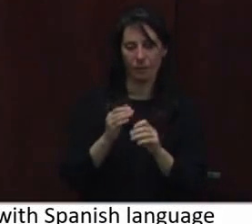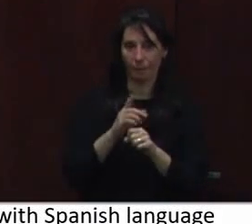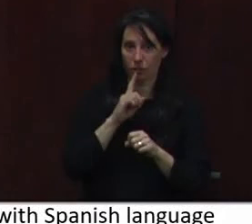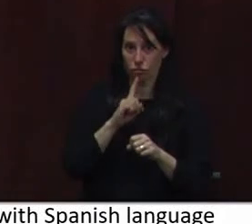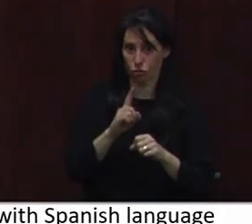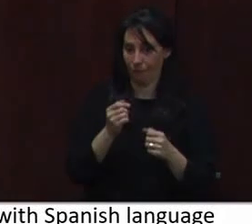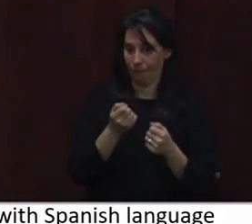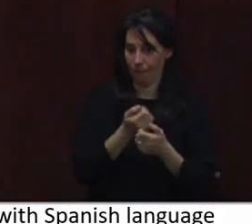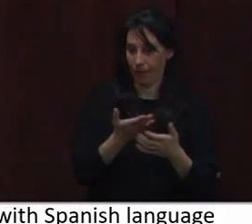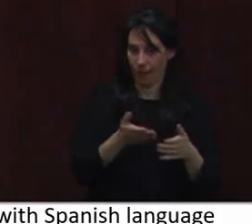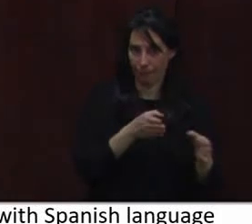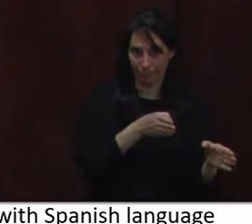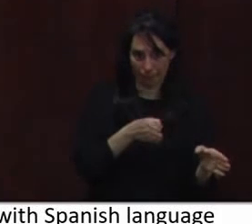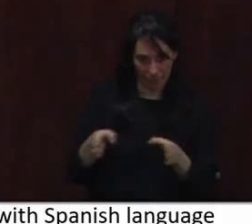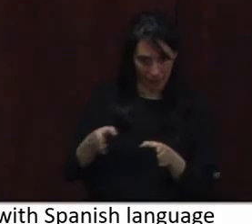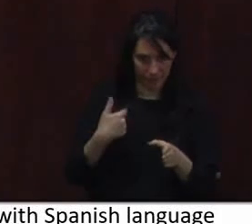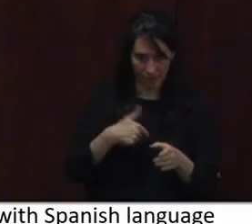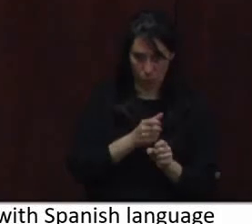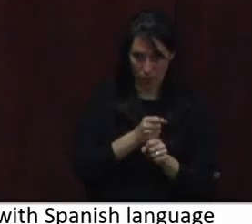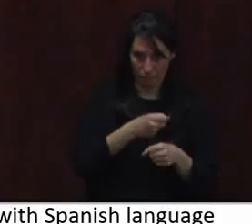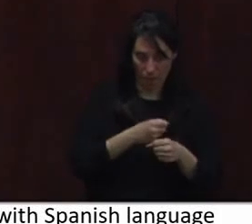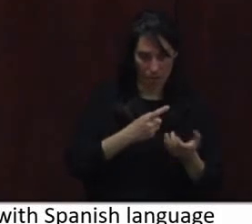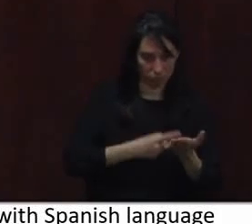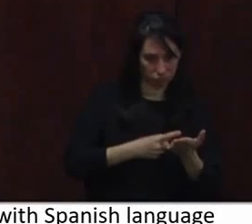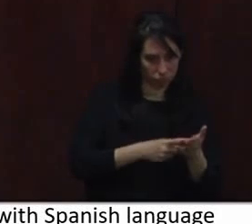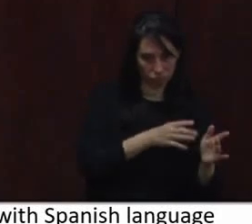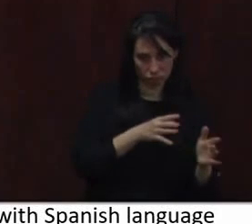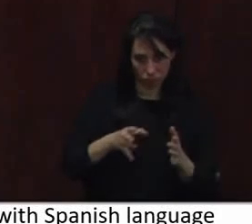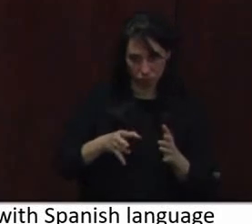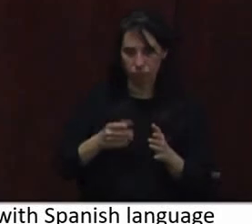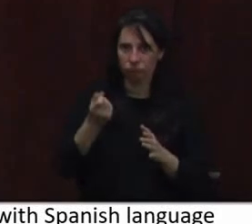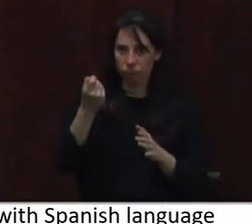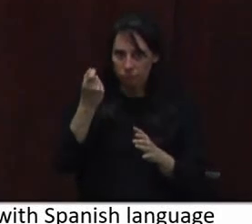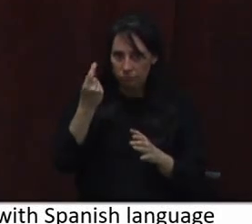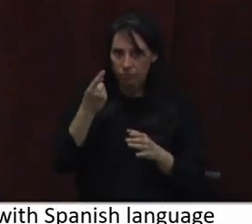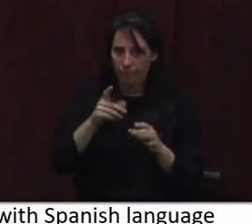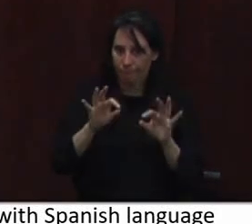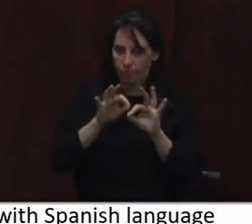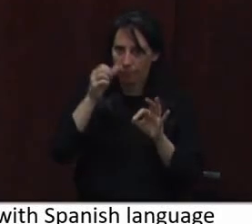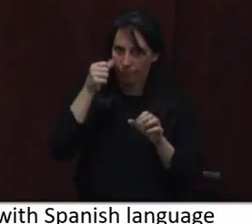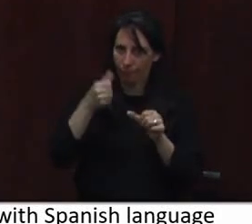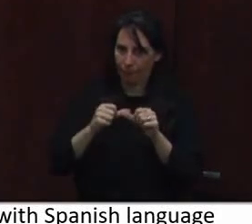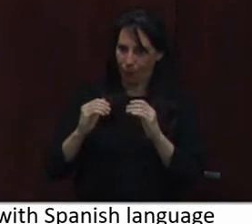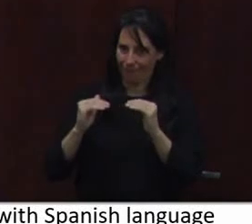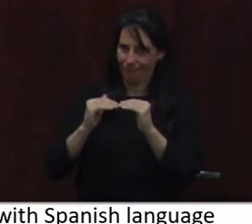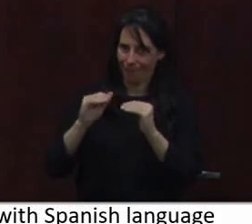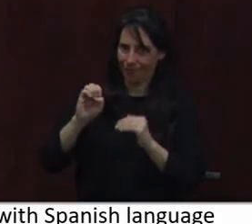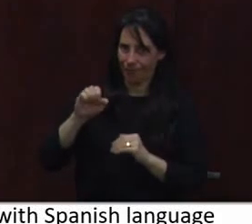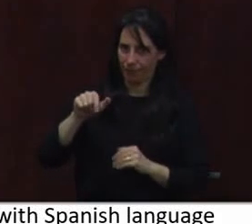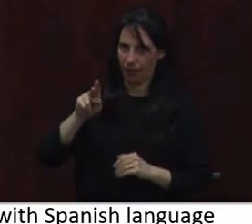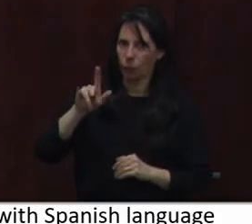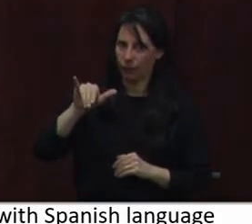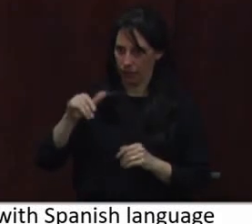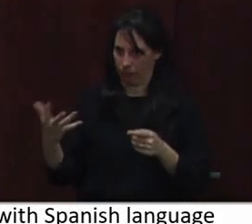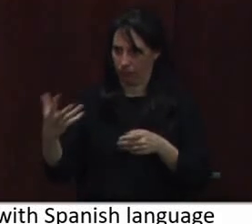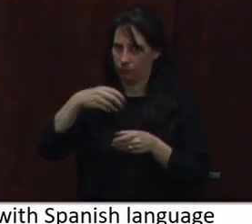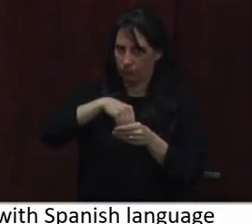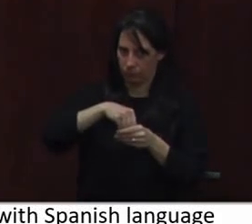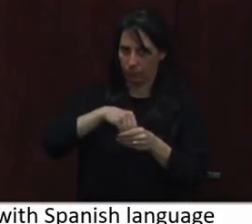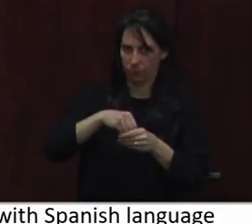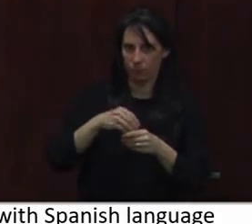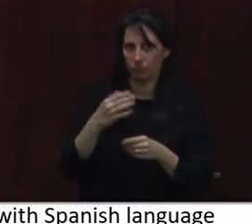of equity lens that we examine. We also have, and that particularly one of the best ways is within our